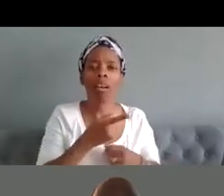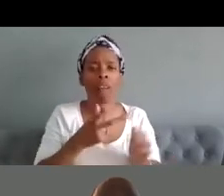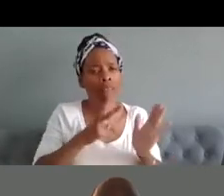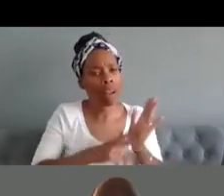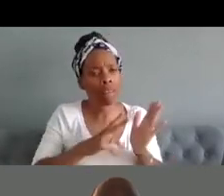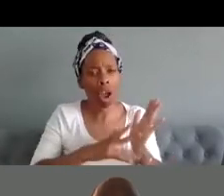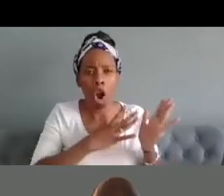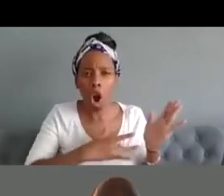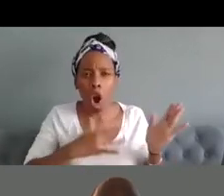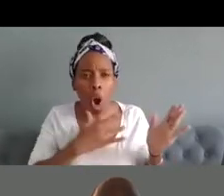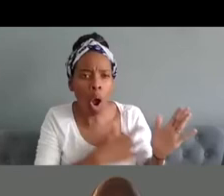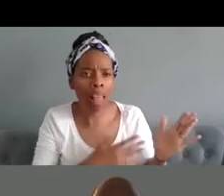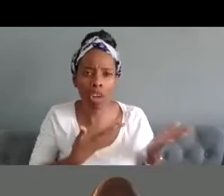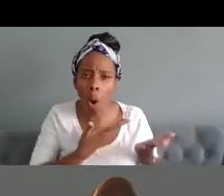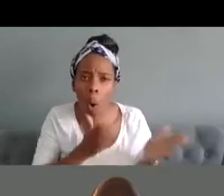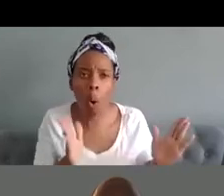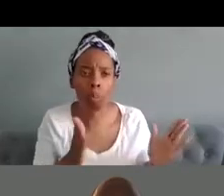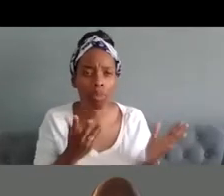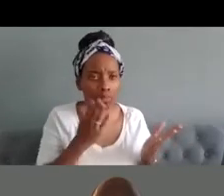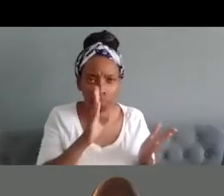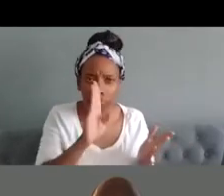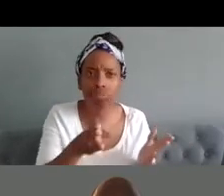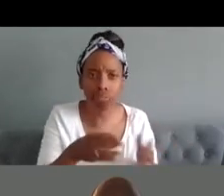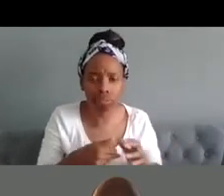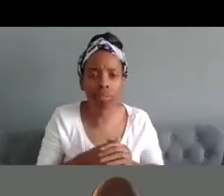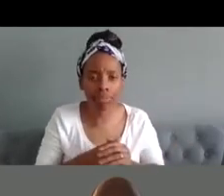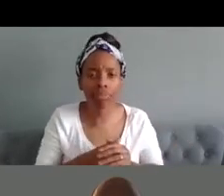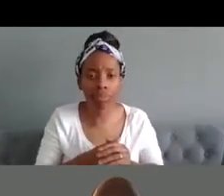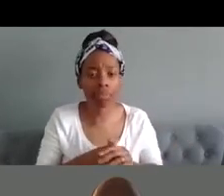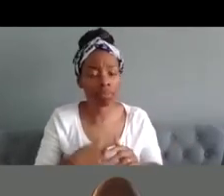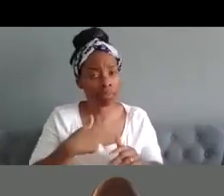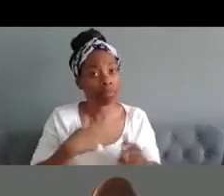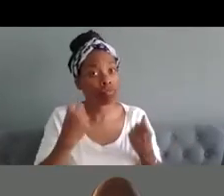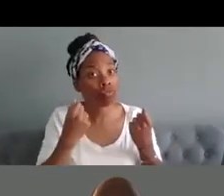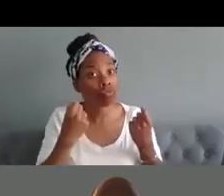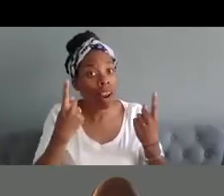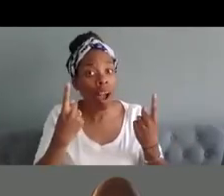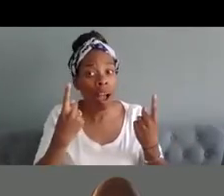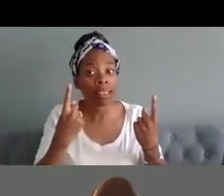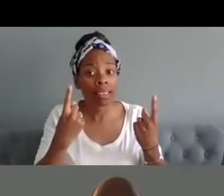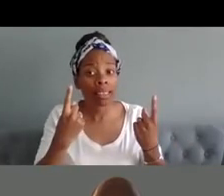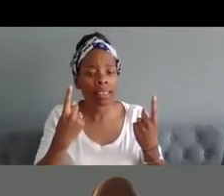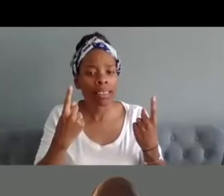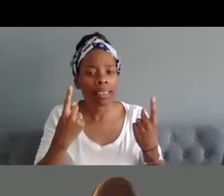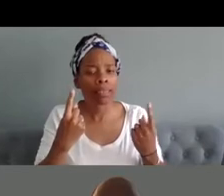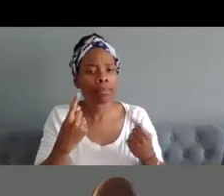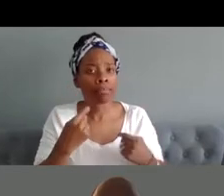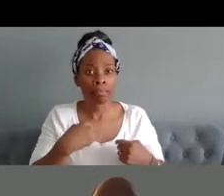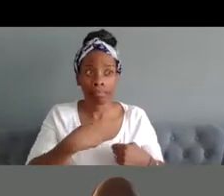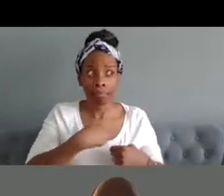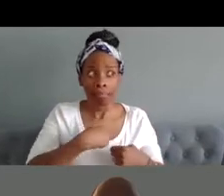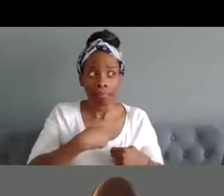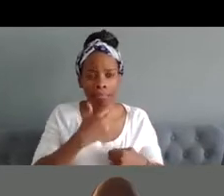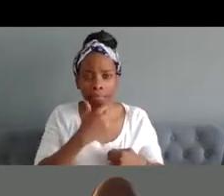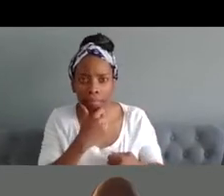work what he talks about and i think that you know it made me realize sort of how afraid i was in terms